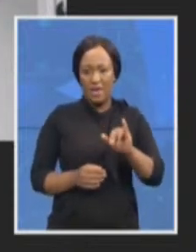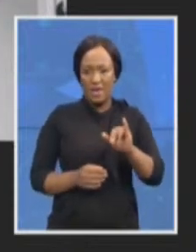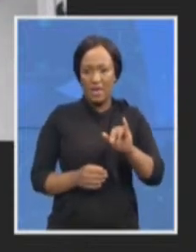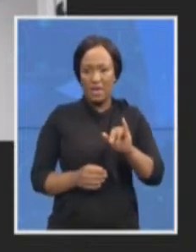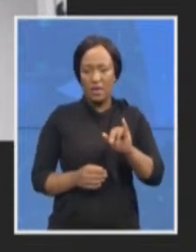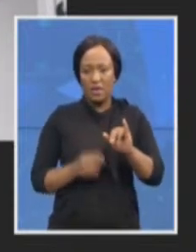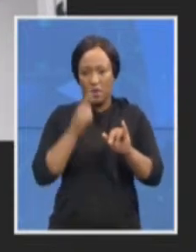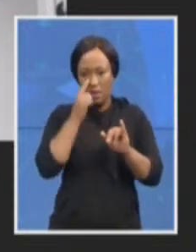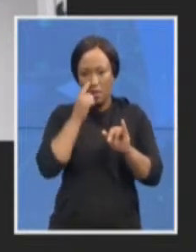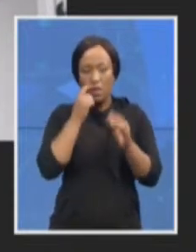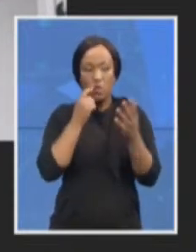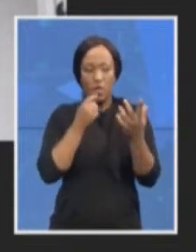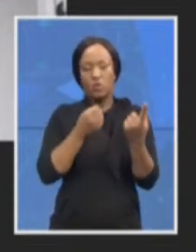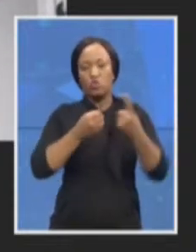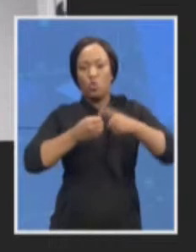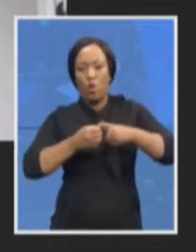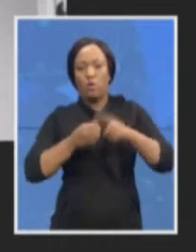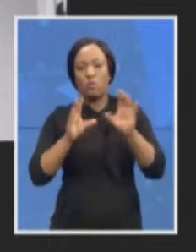asking your question